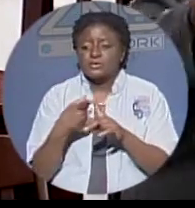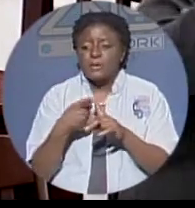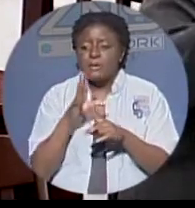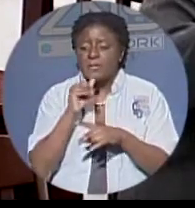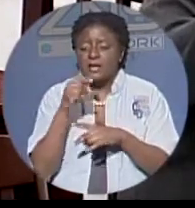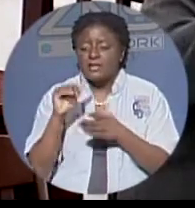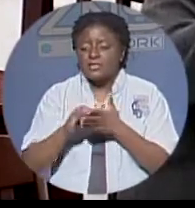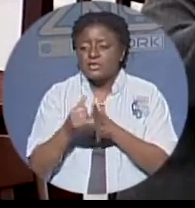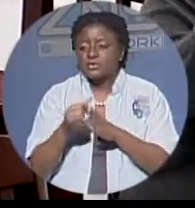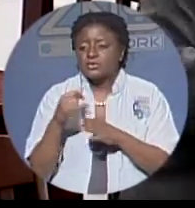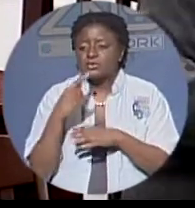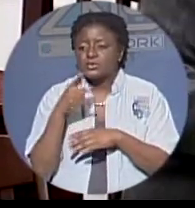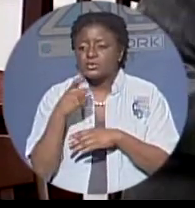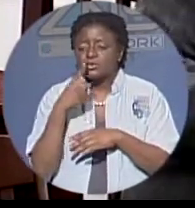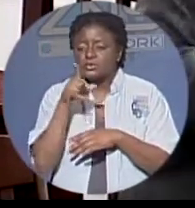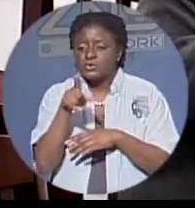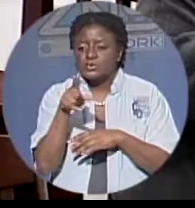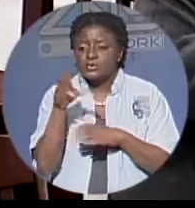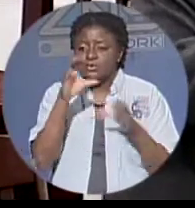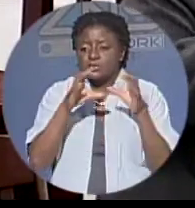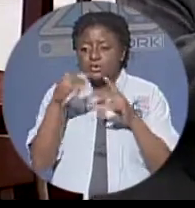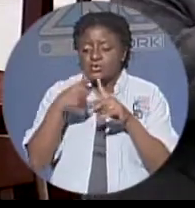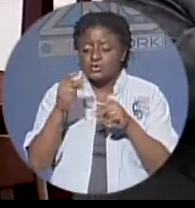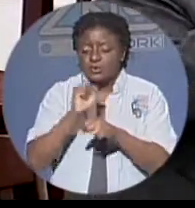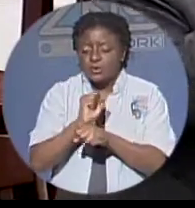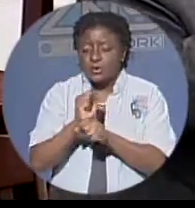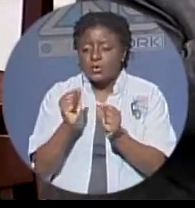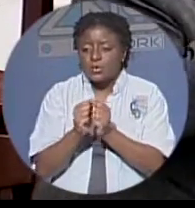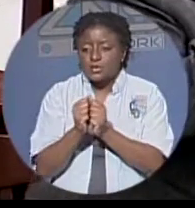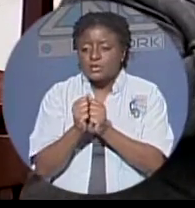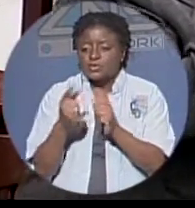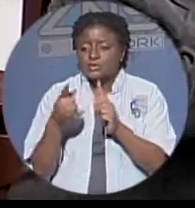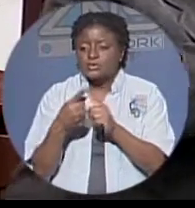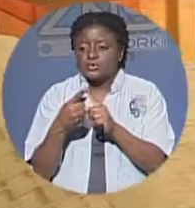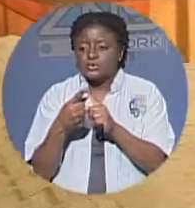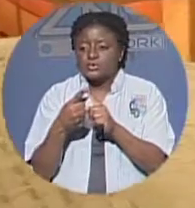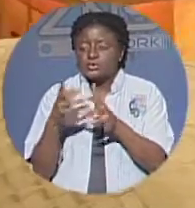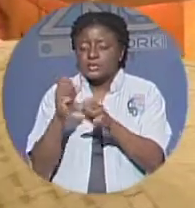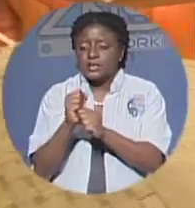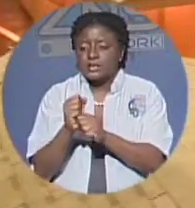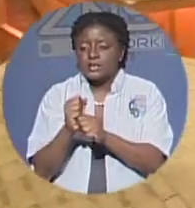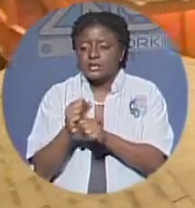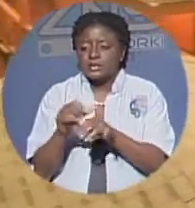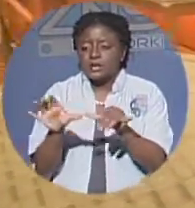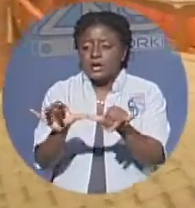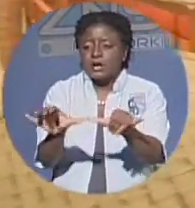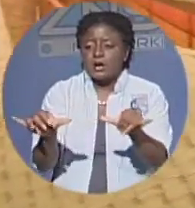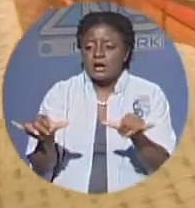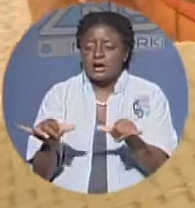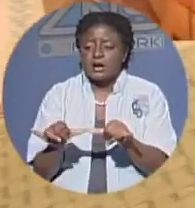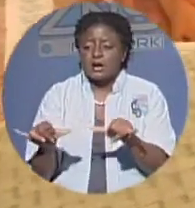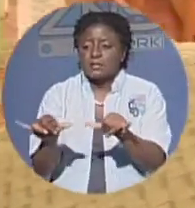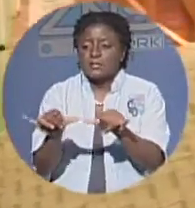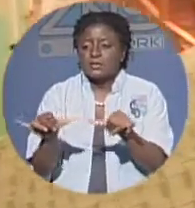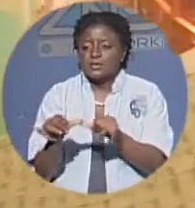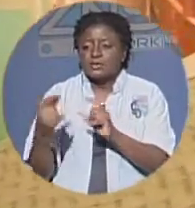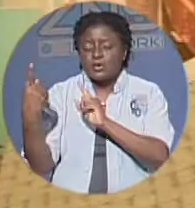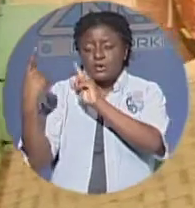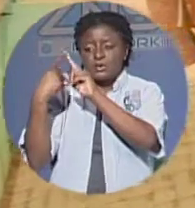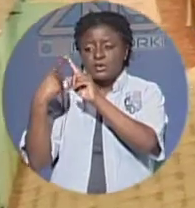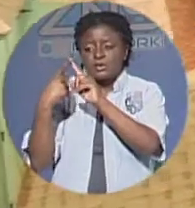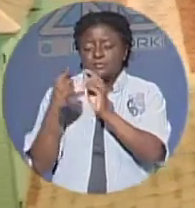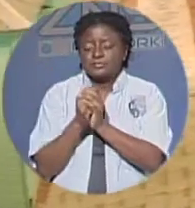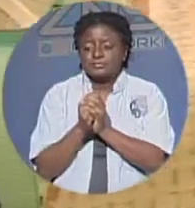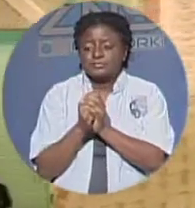who you sought to work with to achieve what you thought was a common goal she also questioned provisions being